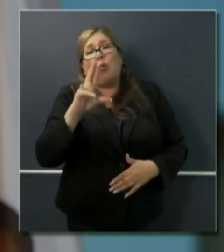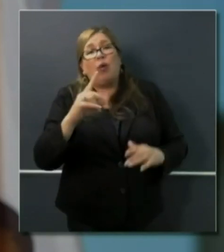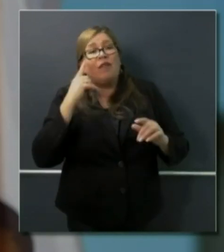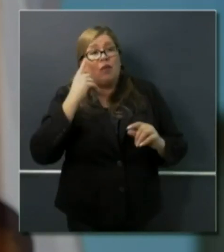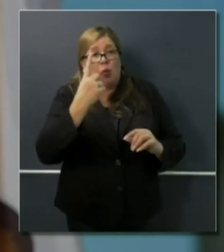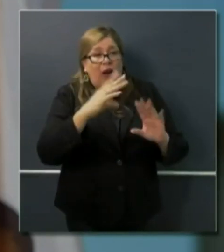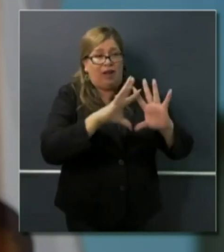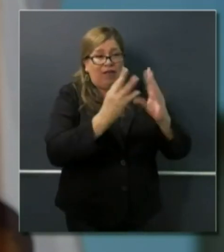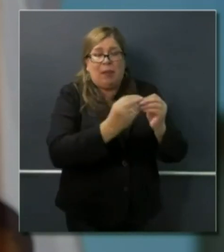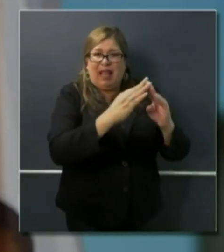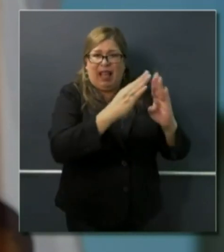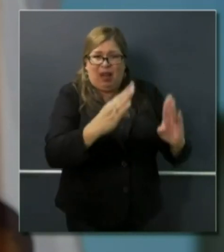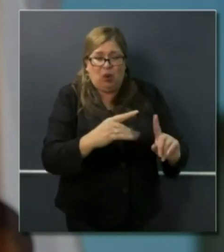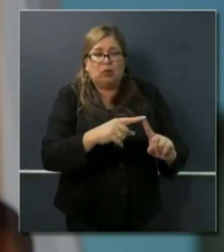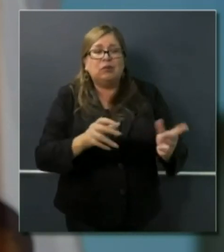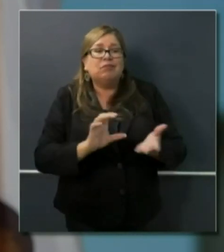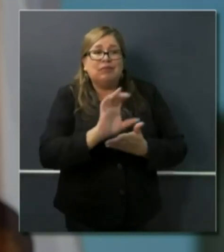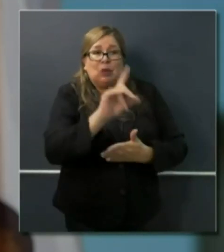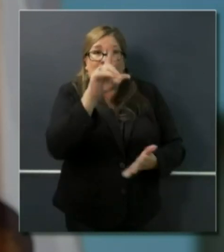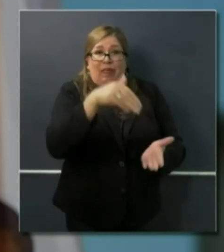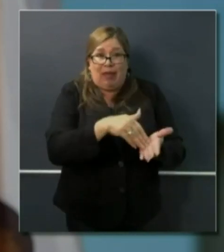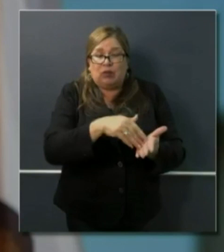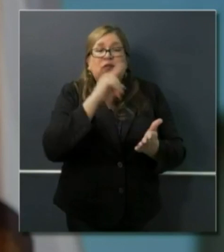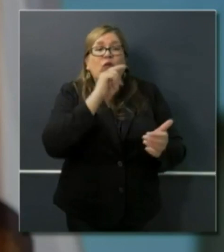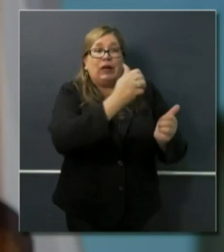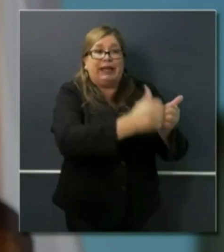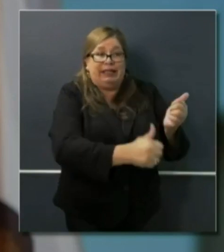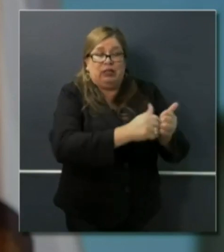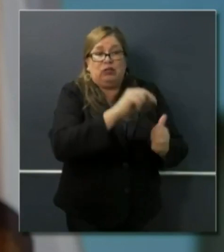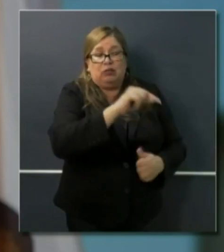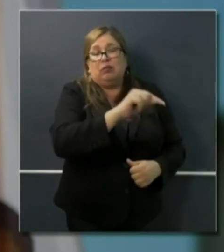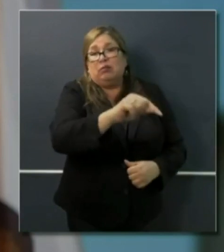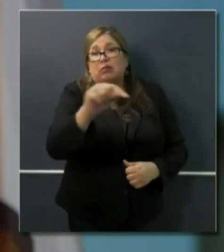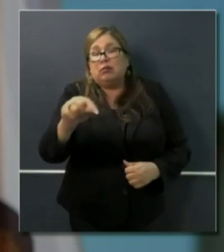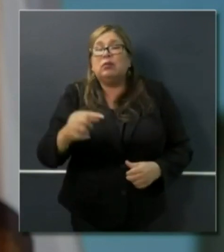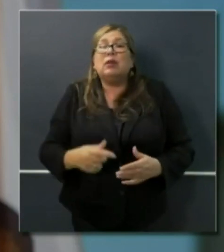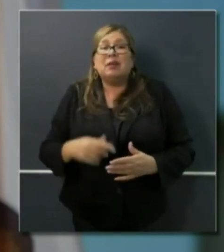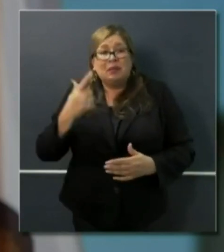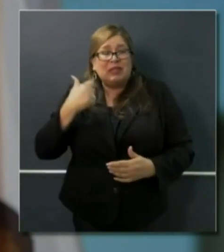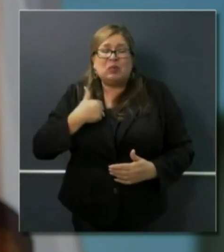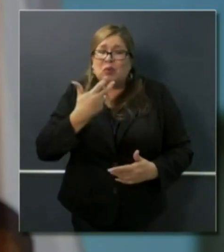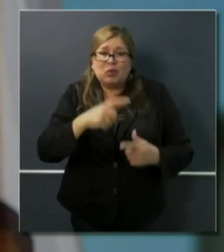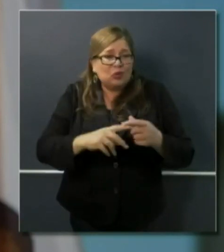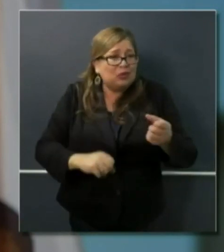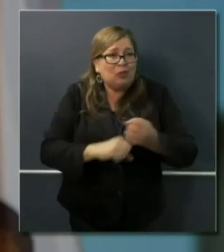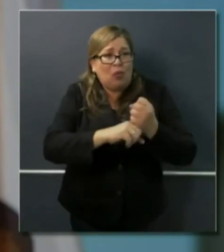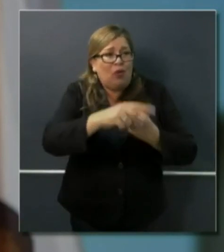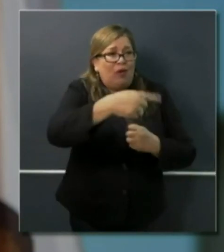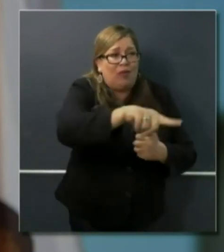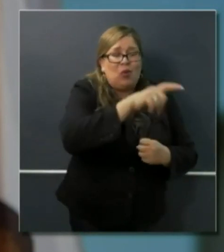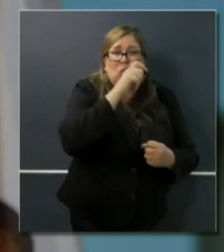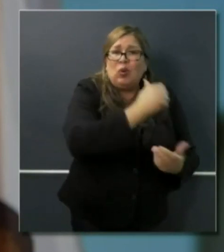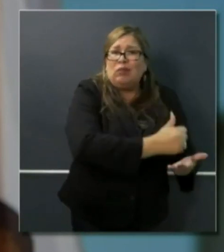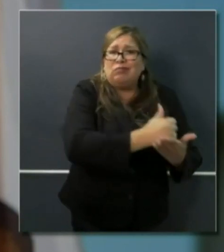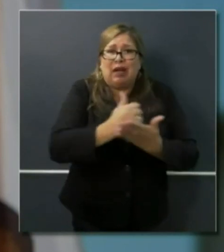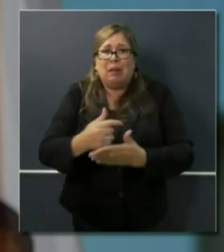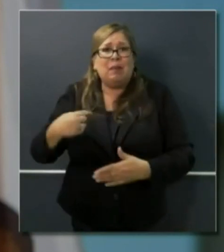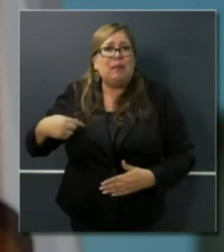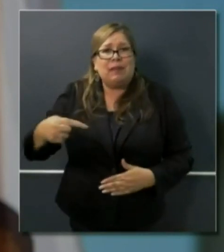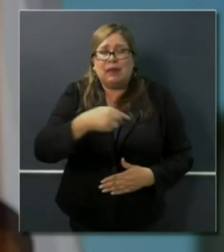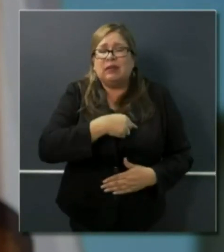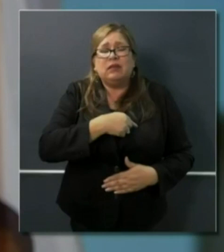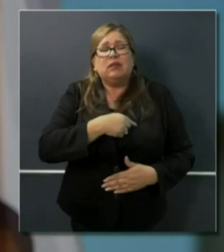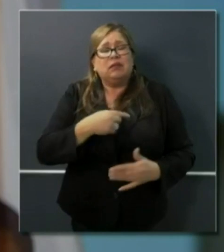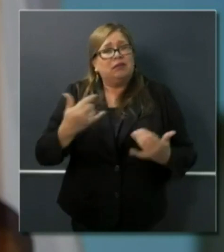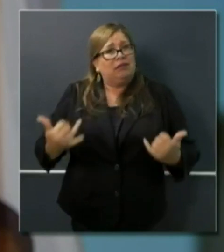that are quite literally putting themselves on the line and helping support this economy and helping most in need